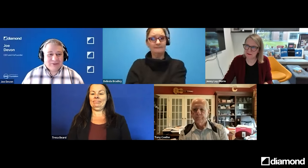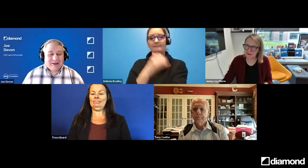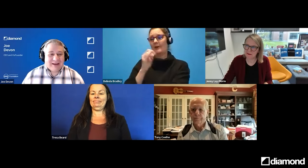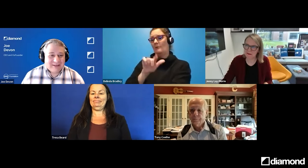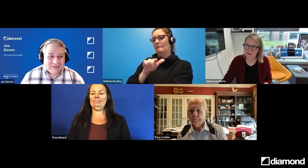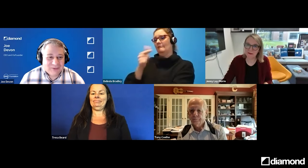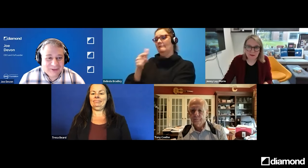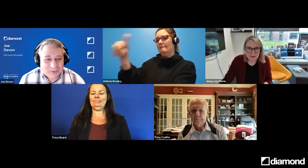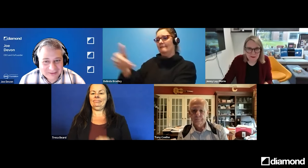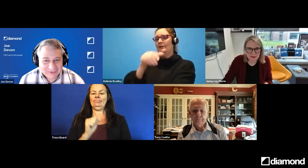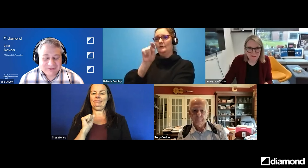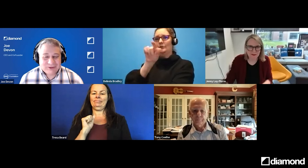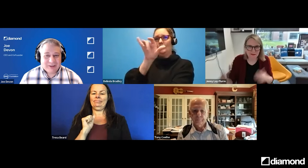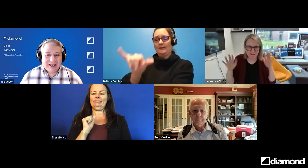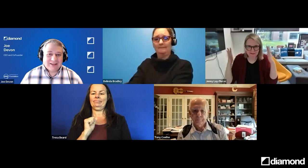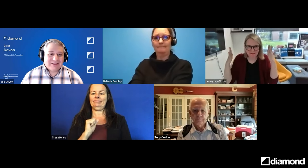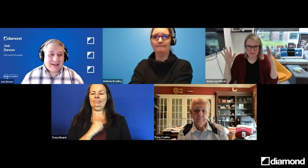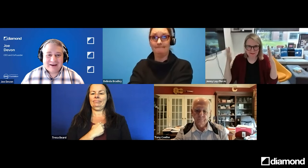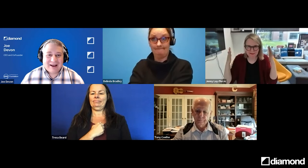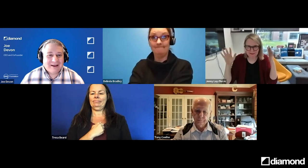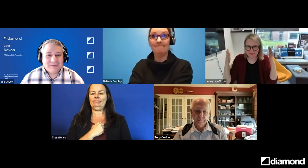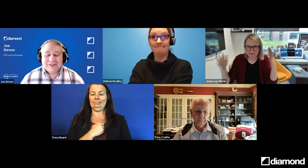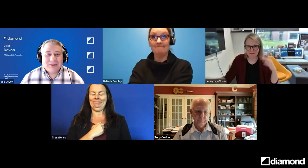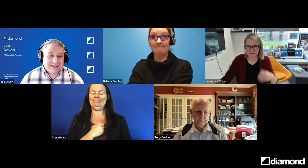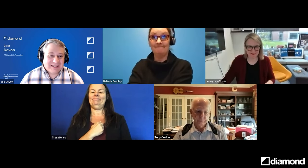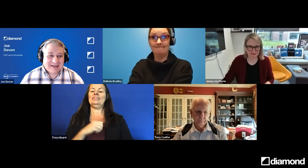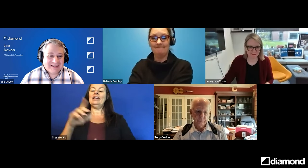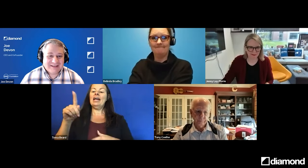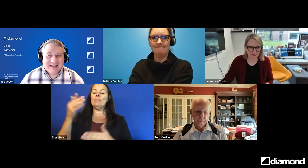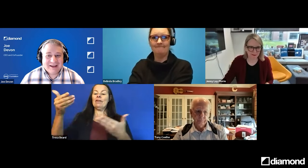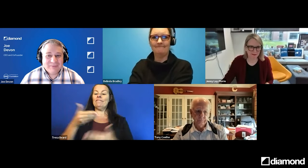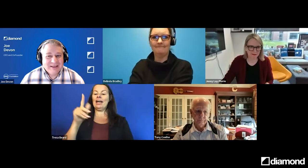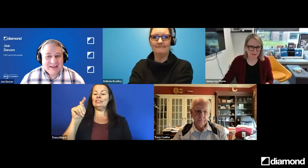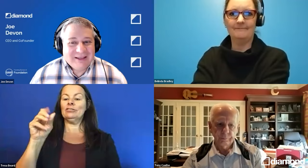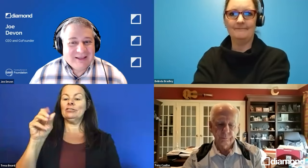going to invite Tony Coelho to join us. And I am so excited.